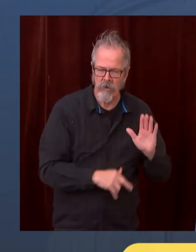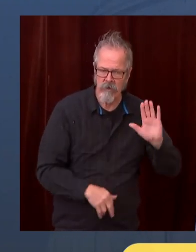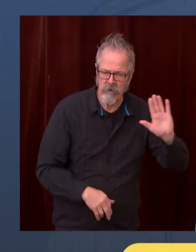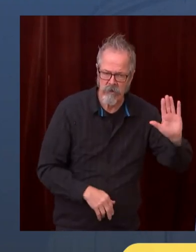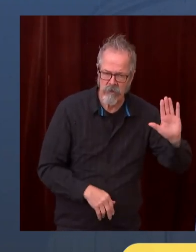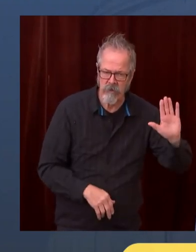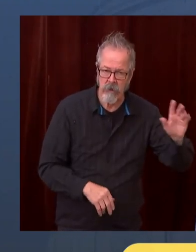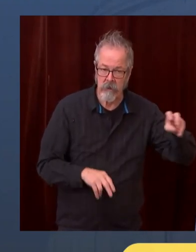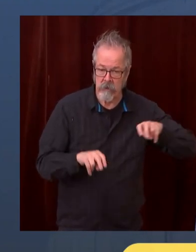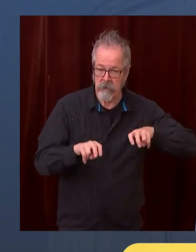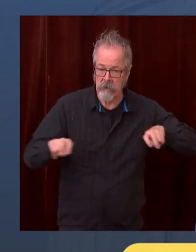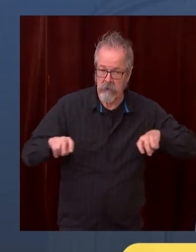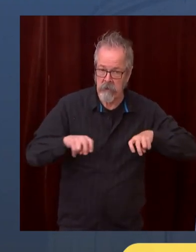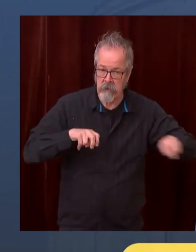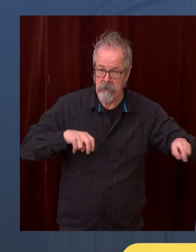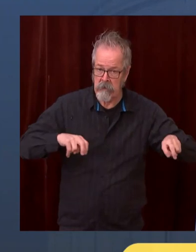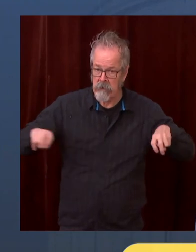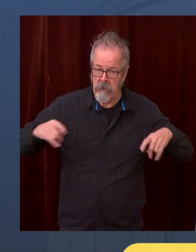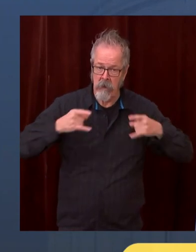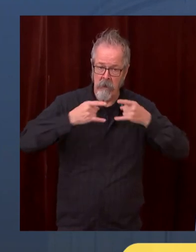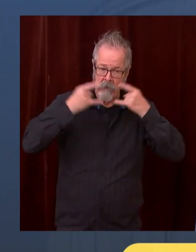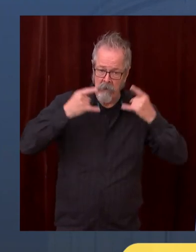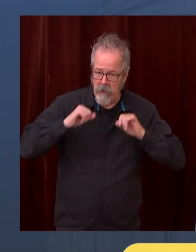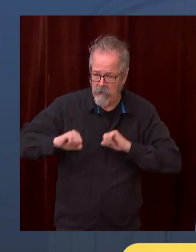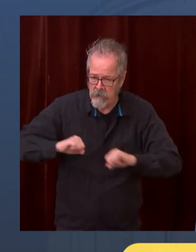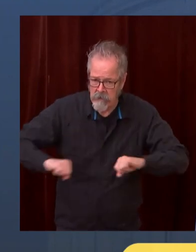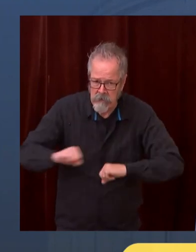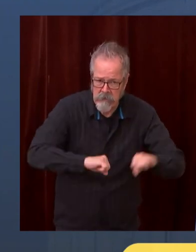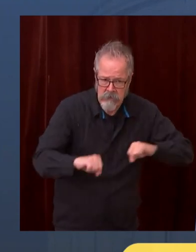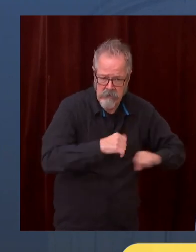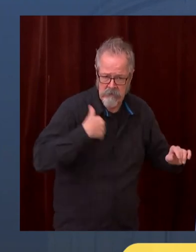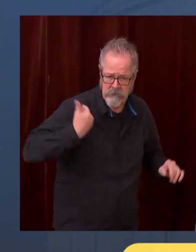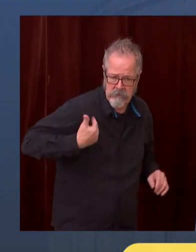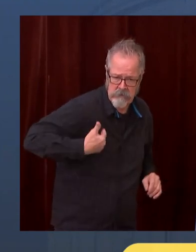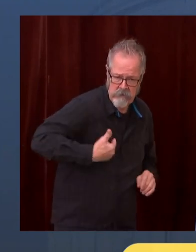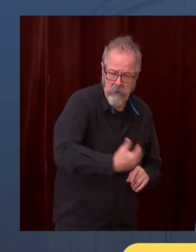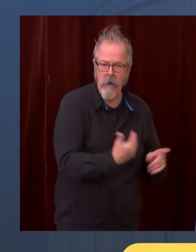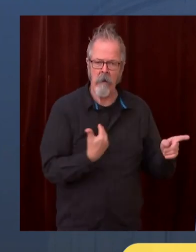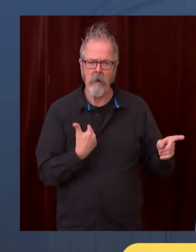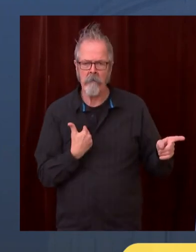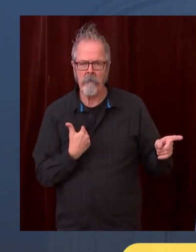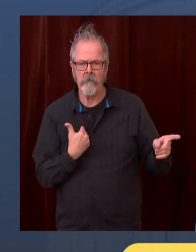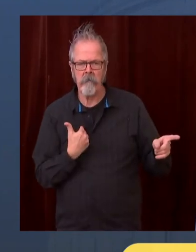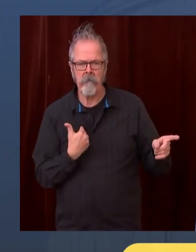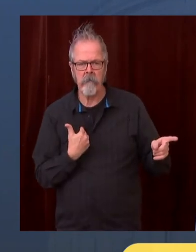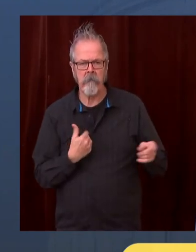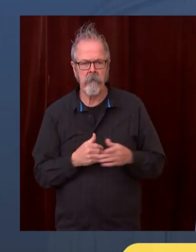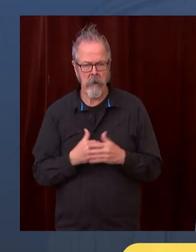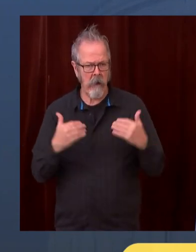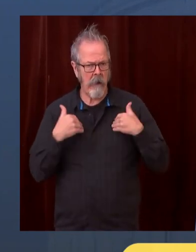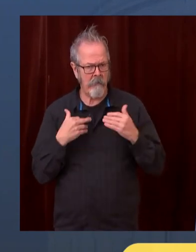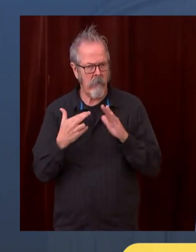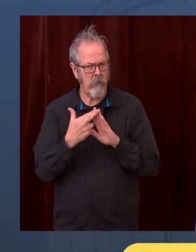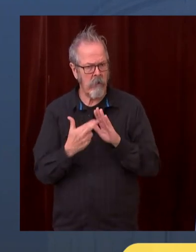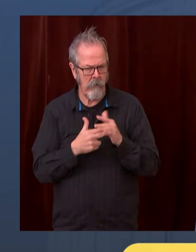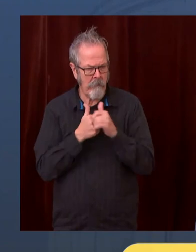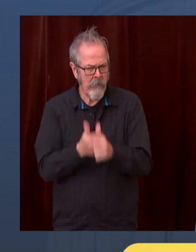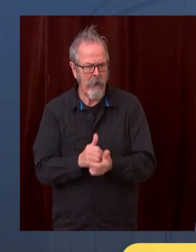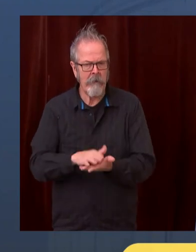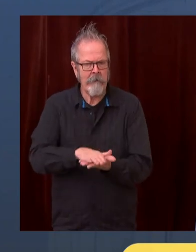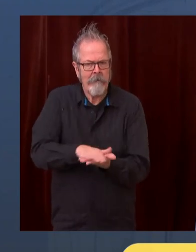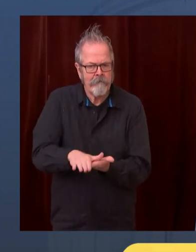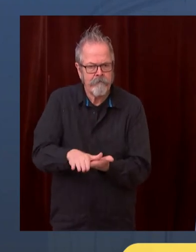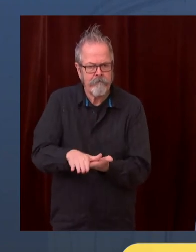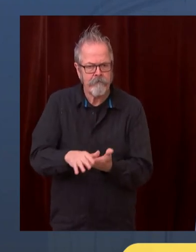think are important for that. You know, the law, I believe, allows for folks to have jury trials. That's part of the due